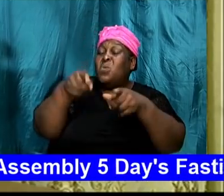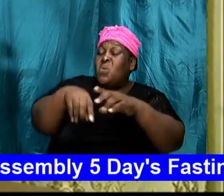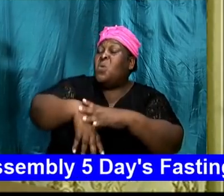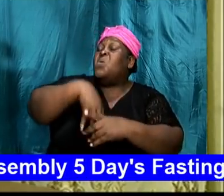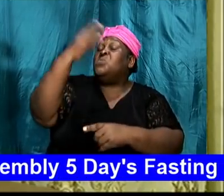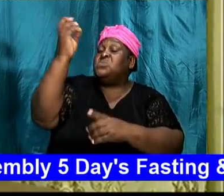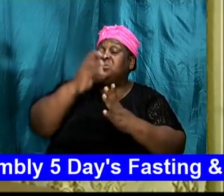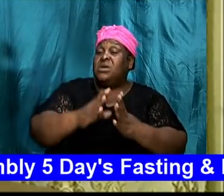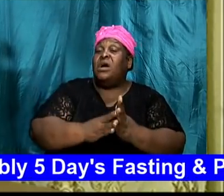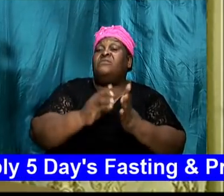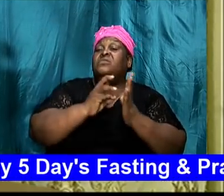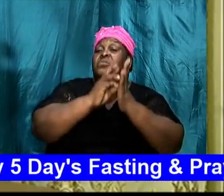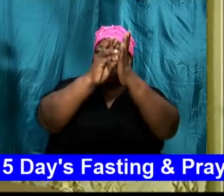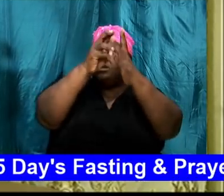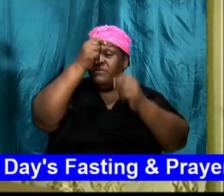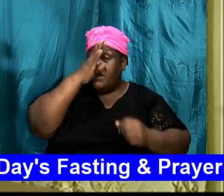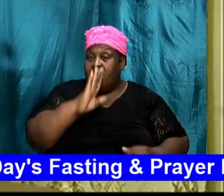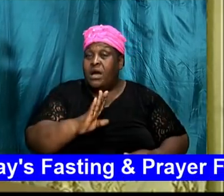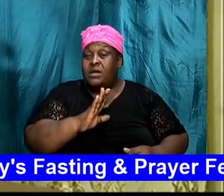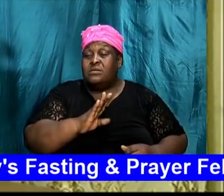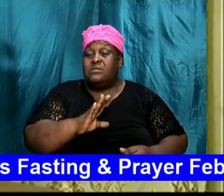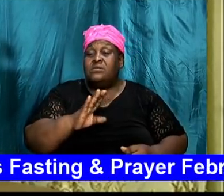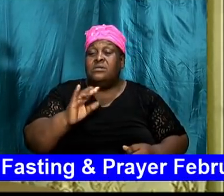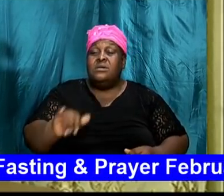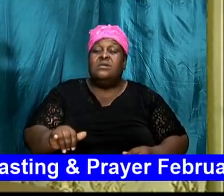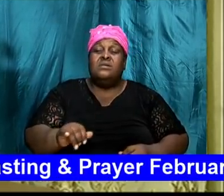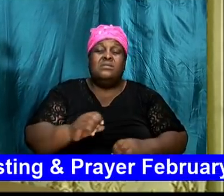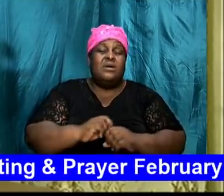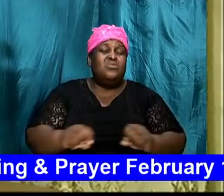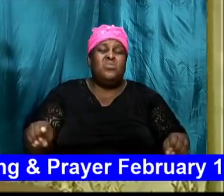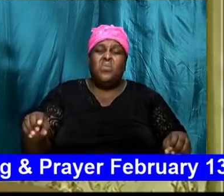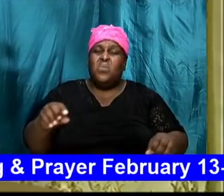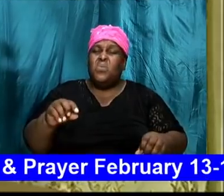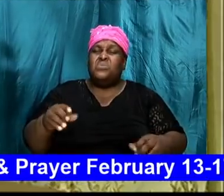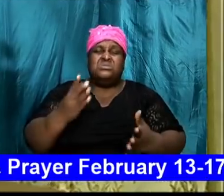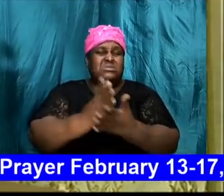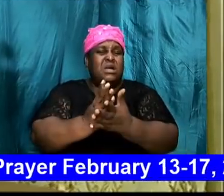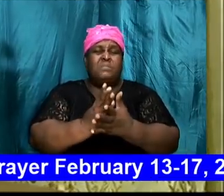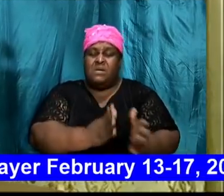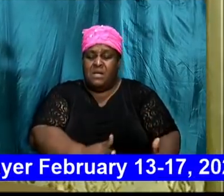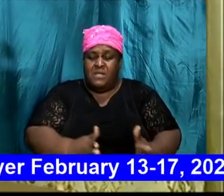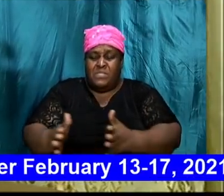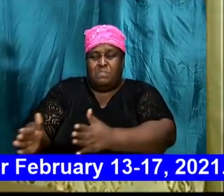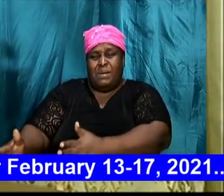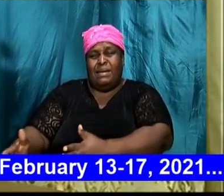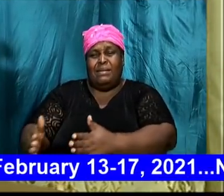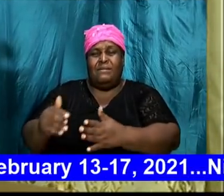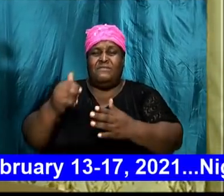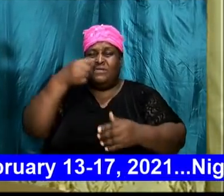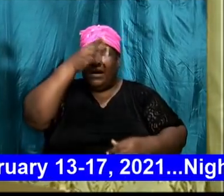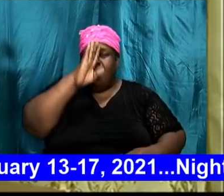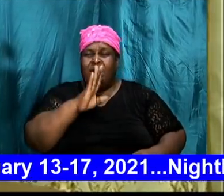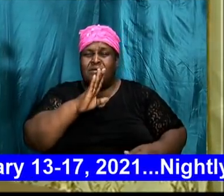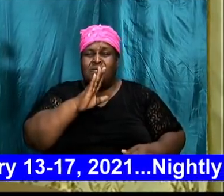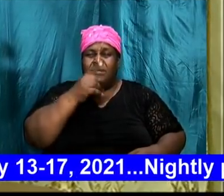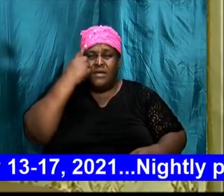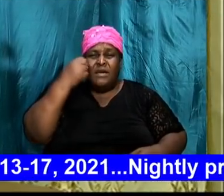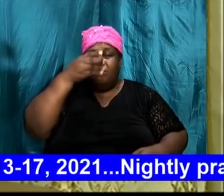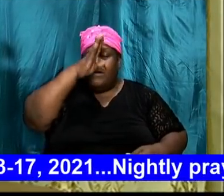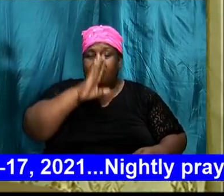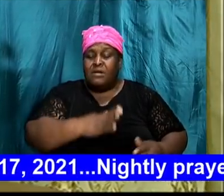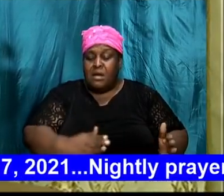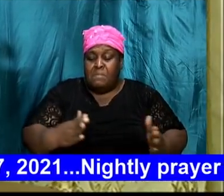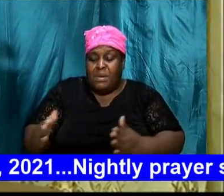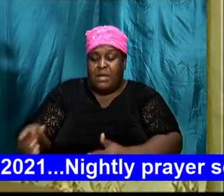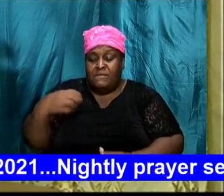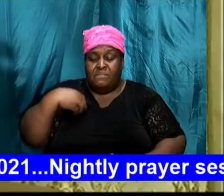God. But that does not disrupt the plan of God, you know, because His plan for our life, you know, remain consistent.